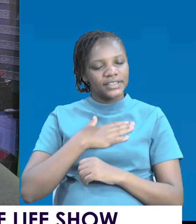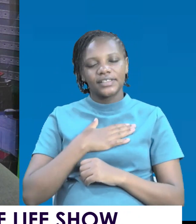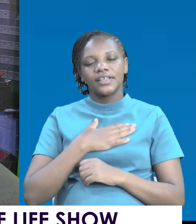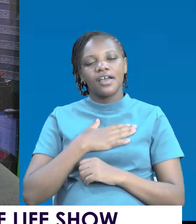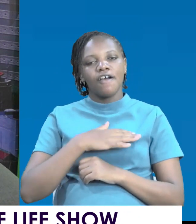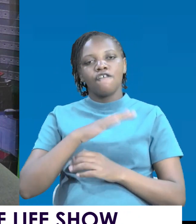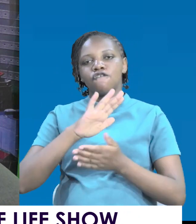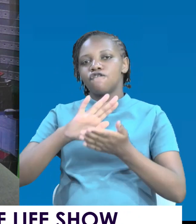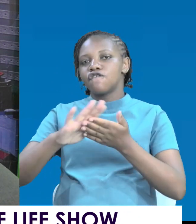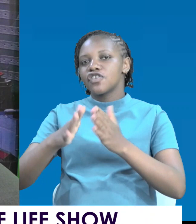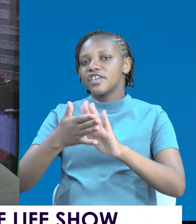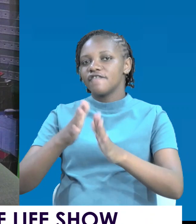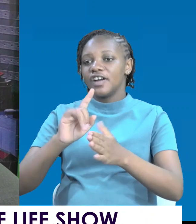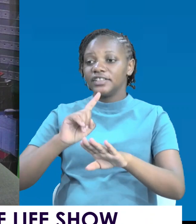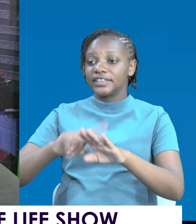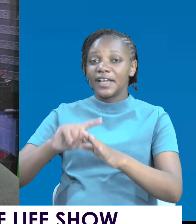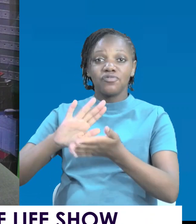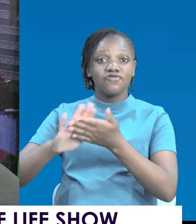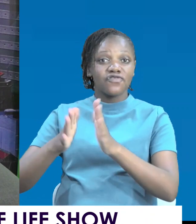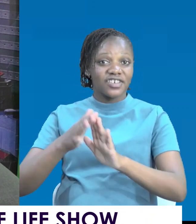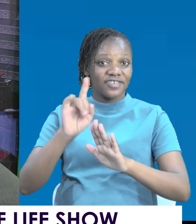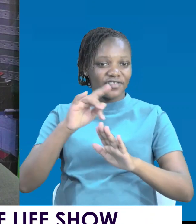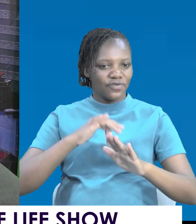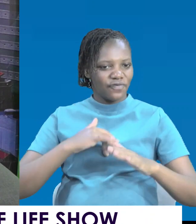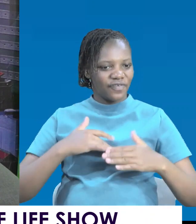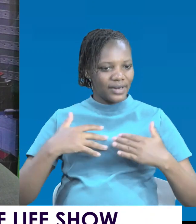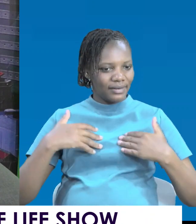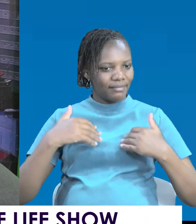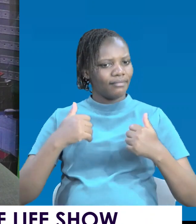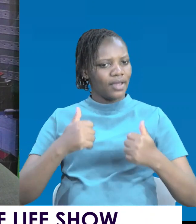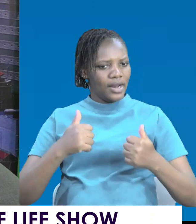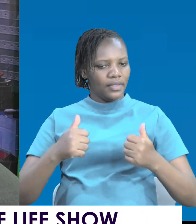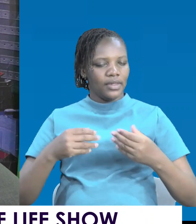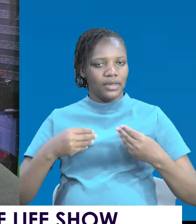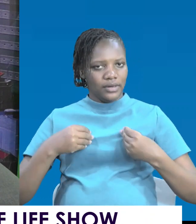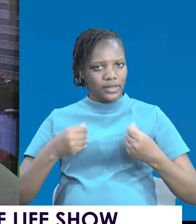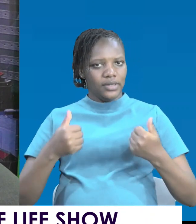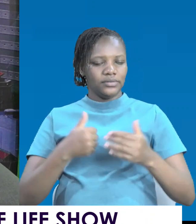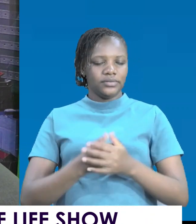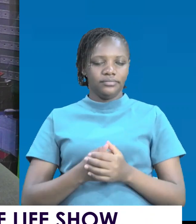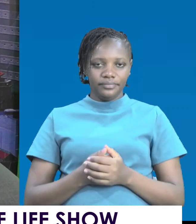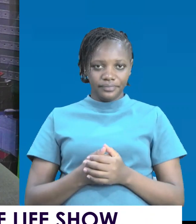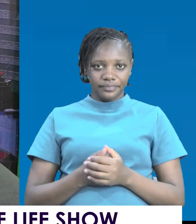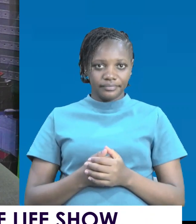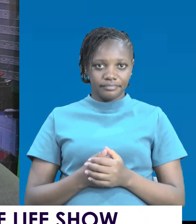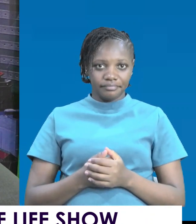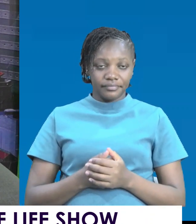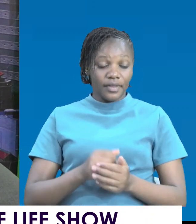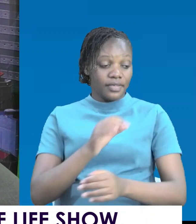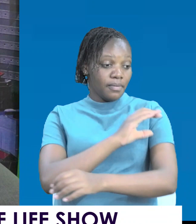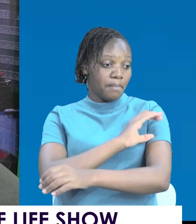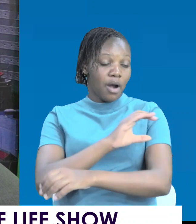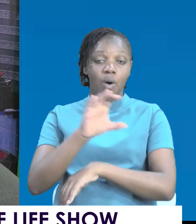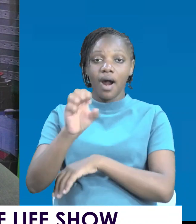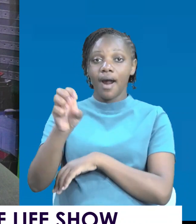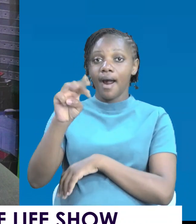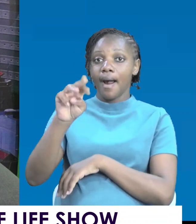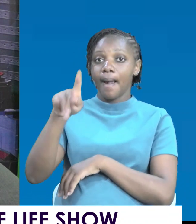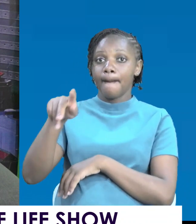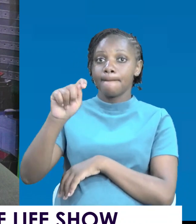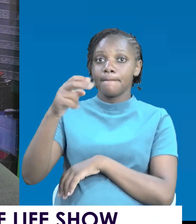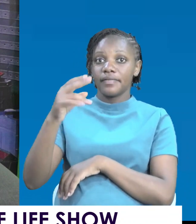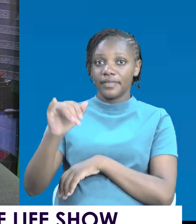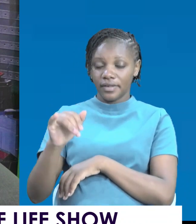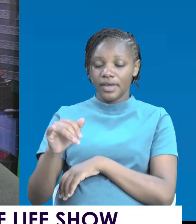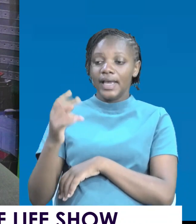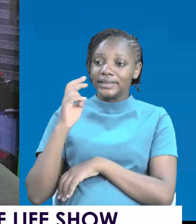you release energy to you. You heal you. You are doing yourself good. The power of empathy is looking at them that